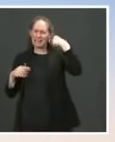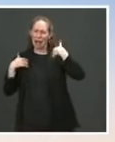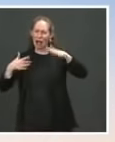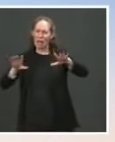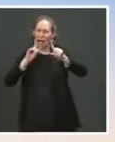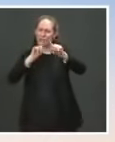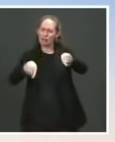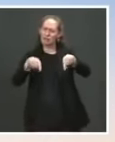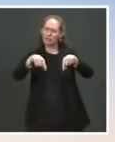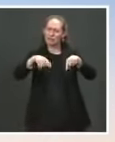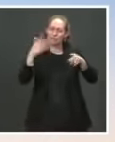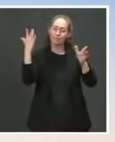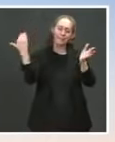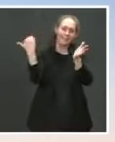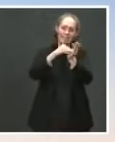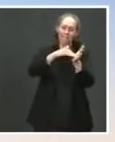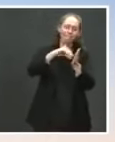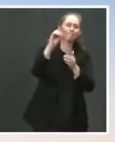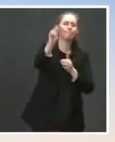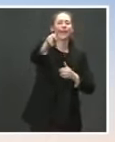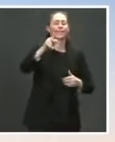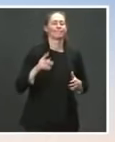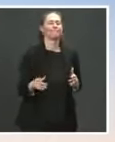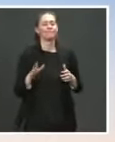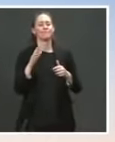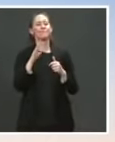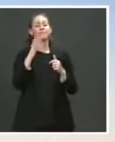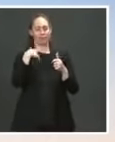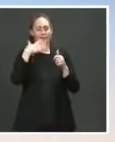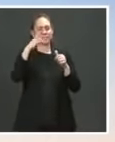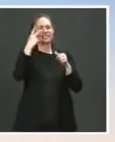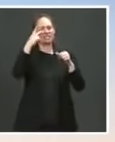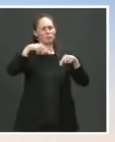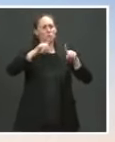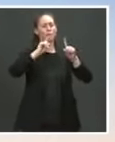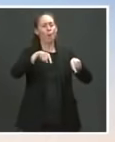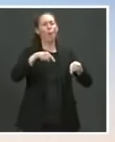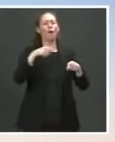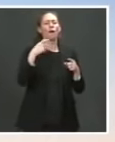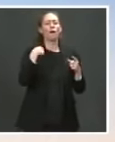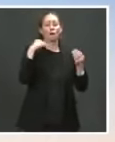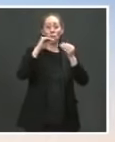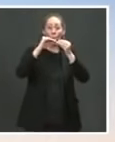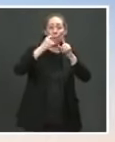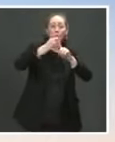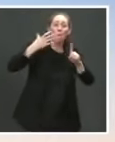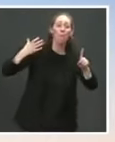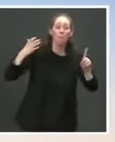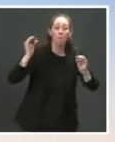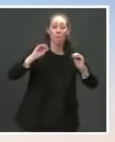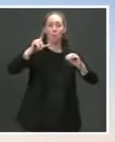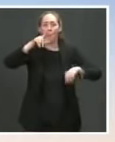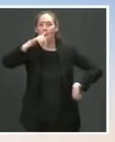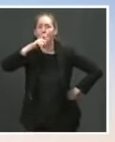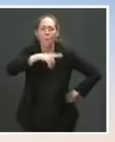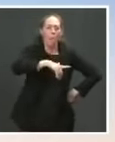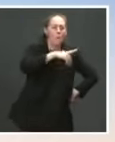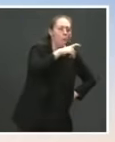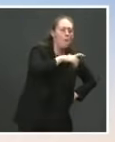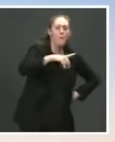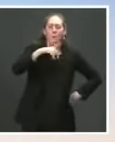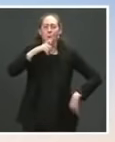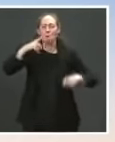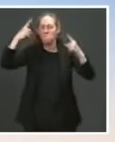Well, again, we've seen the reports. We don't have anything more to speak to as it relates to the causes or who is responsible. Our focus